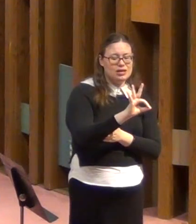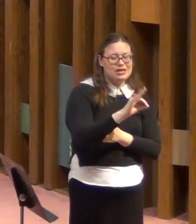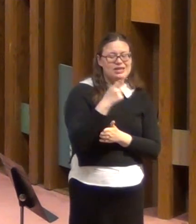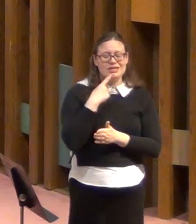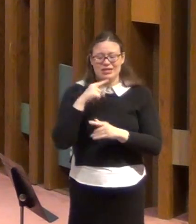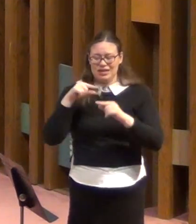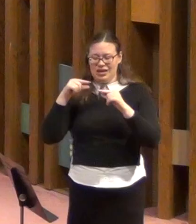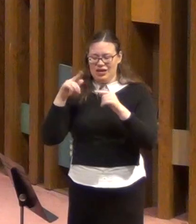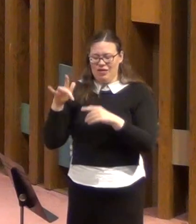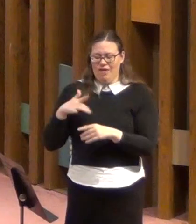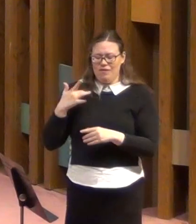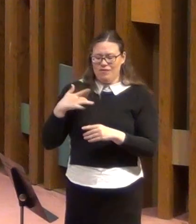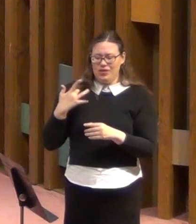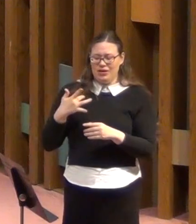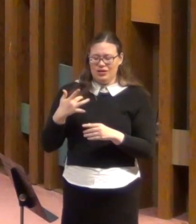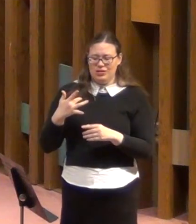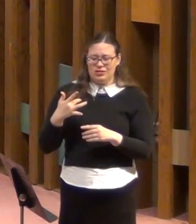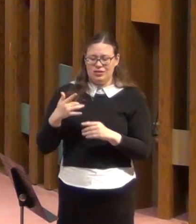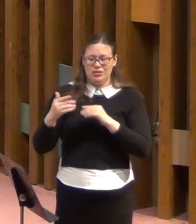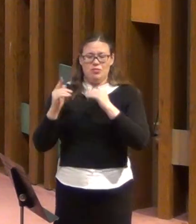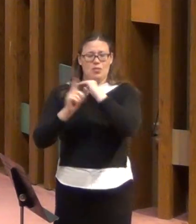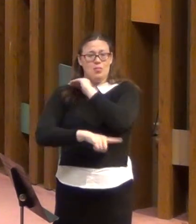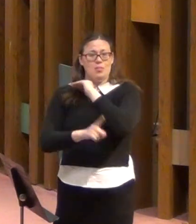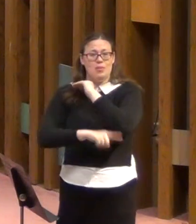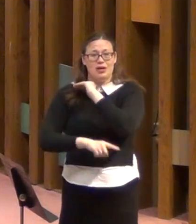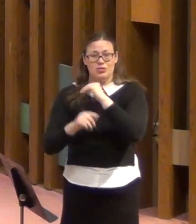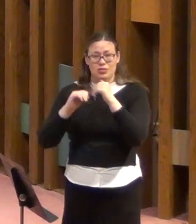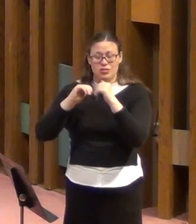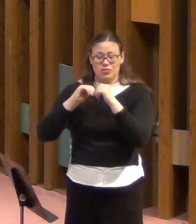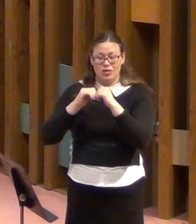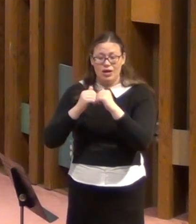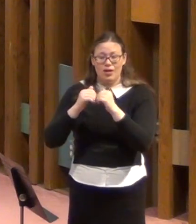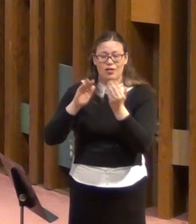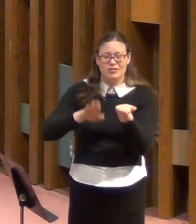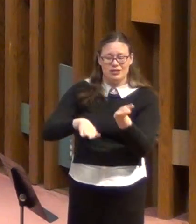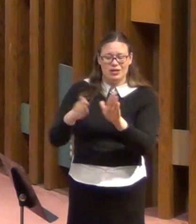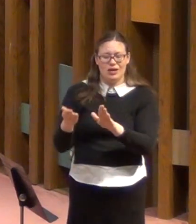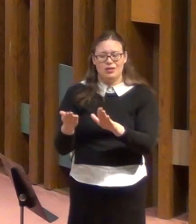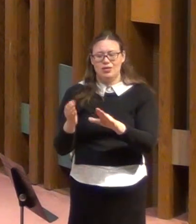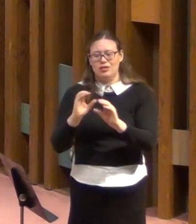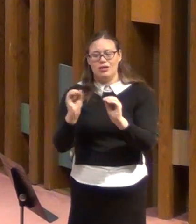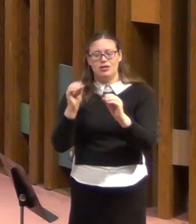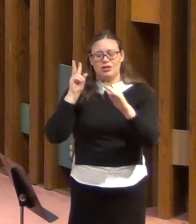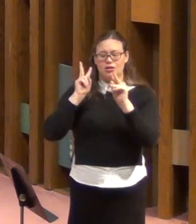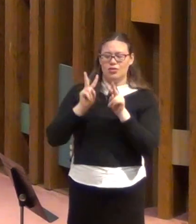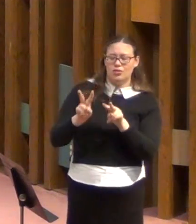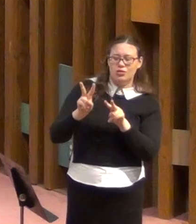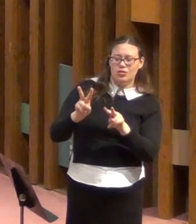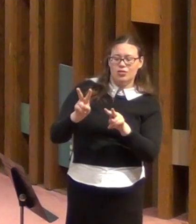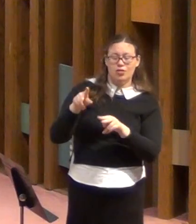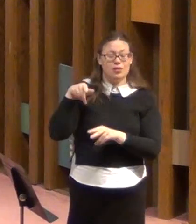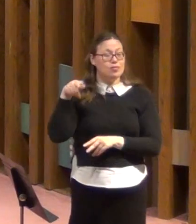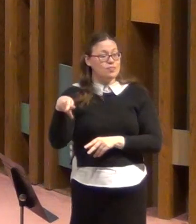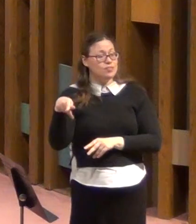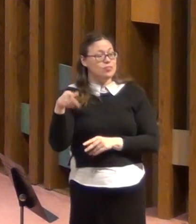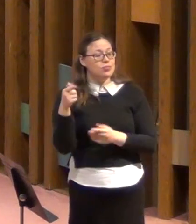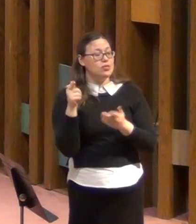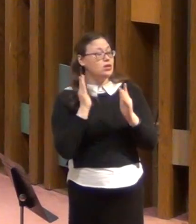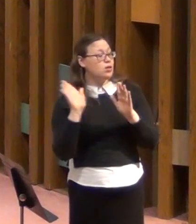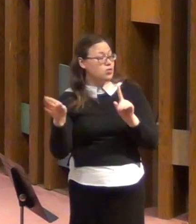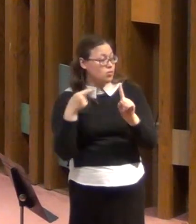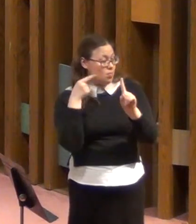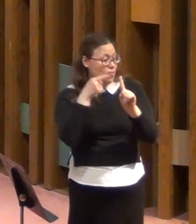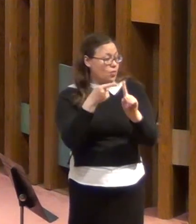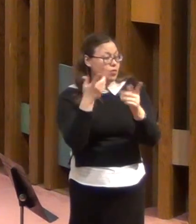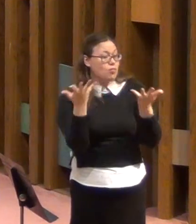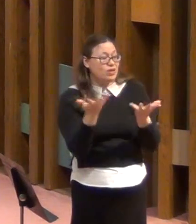sentence of death, that we didn't have anything to look forward to. Now, Paul's point here is not to arouse